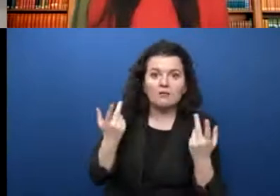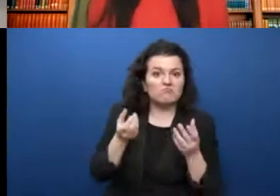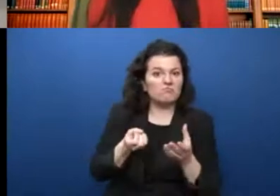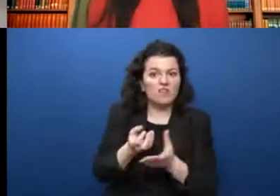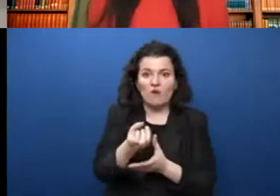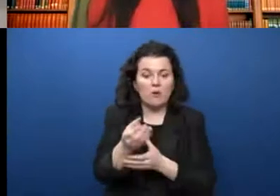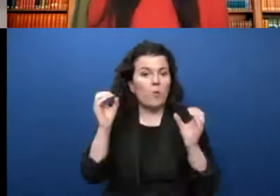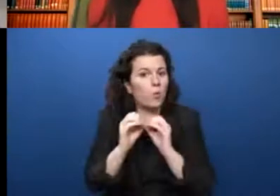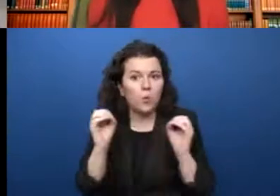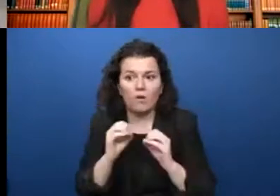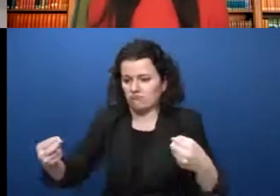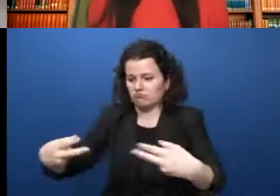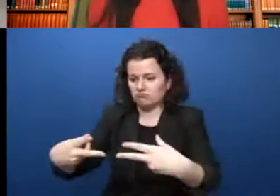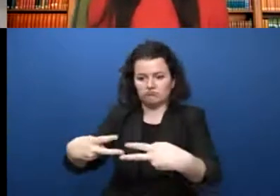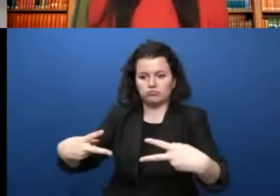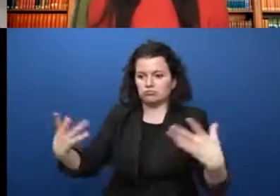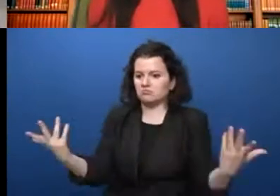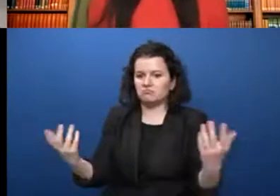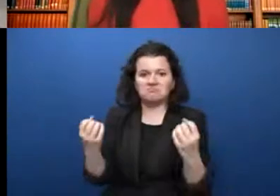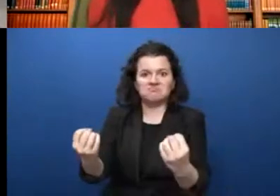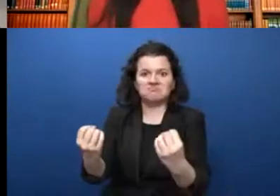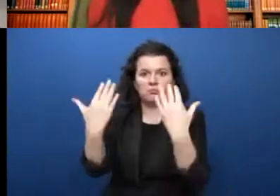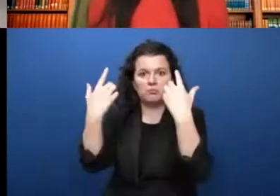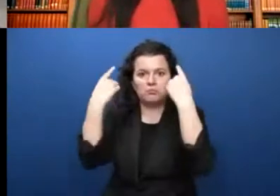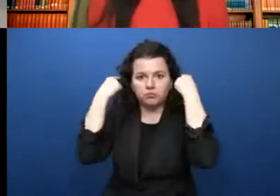So, during this entire pandemic, that's been an issue.